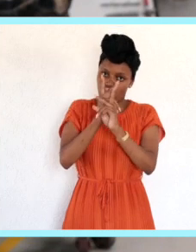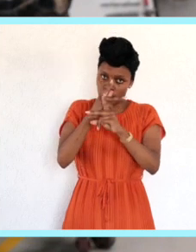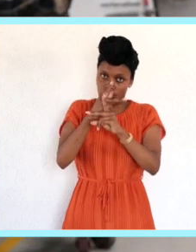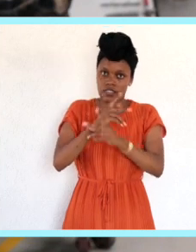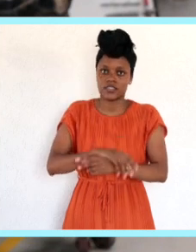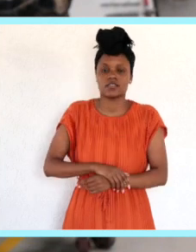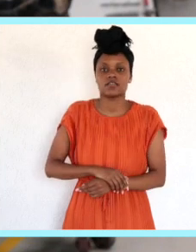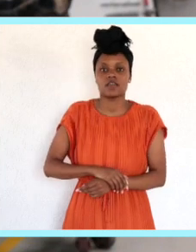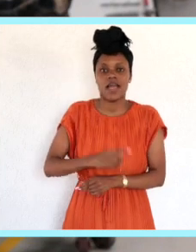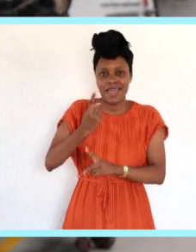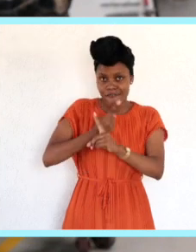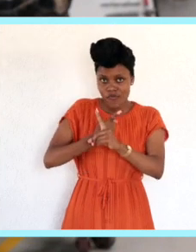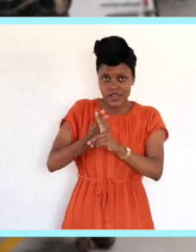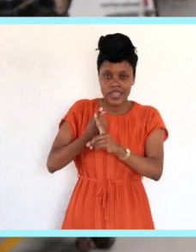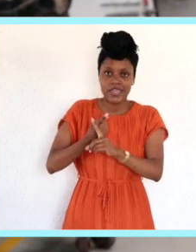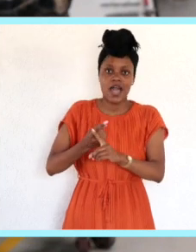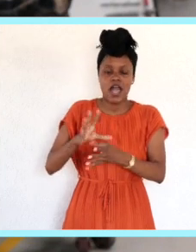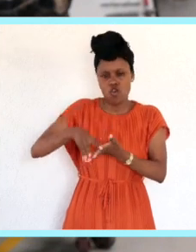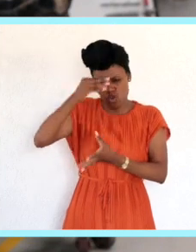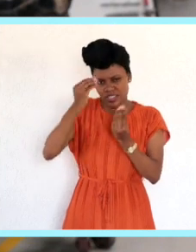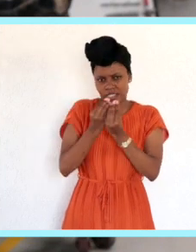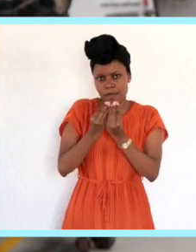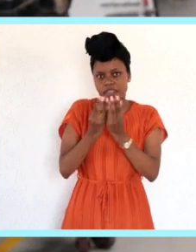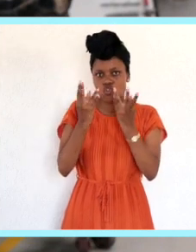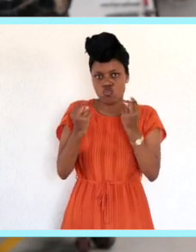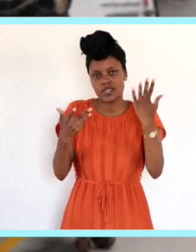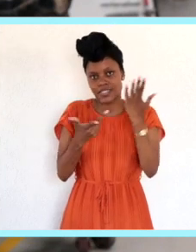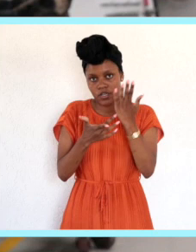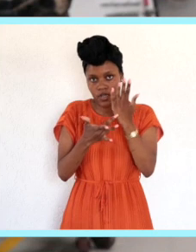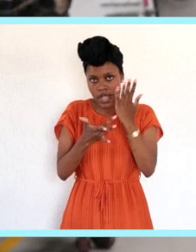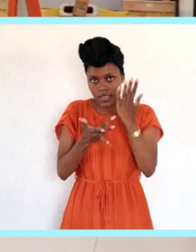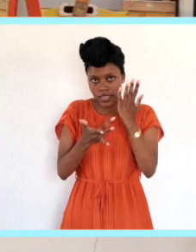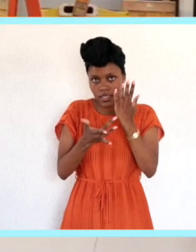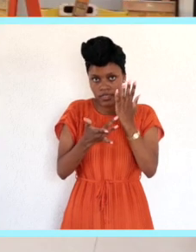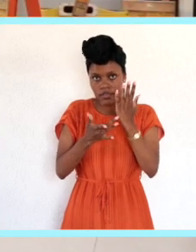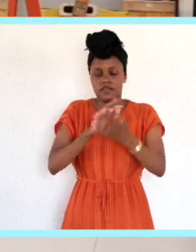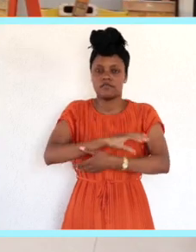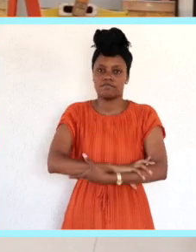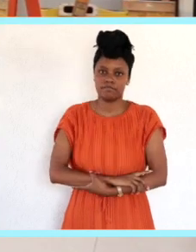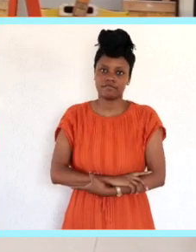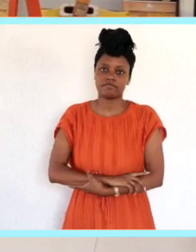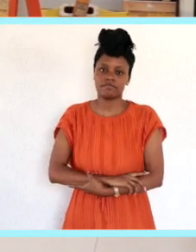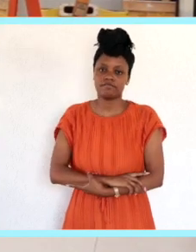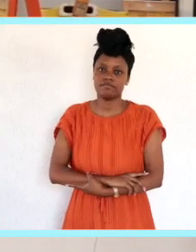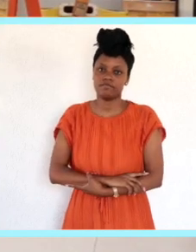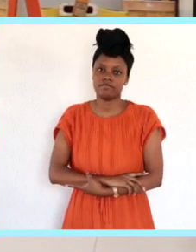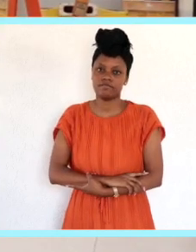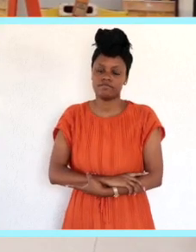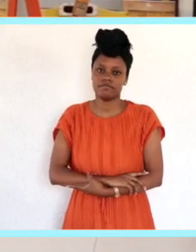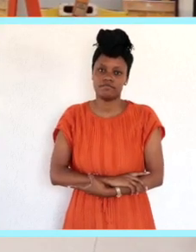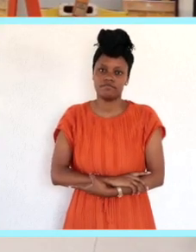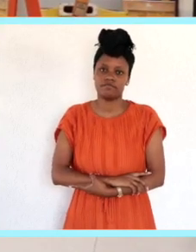made sure that every day, every day I learned something new technically and I learned something new. Like I learned something new about